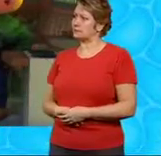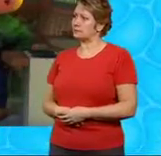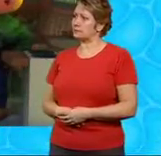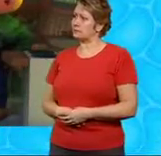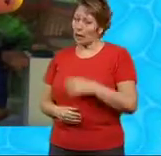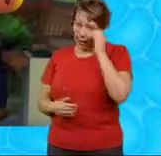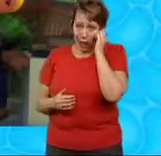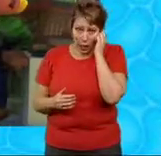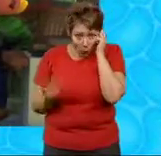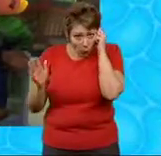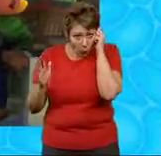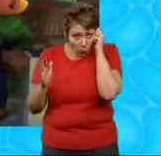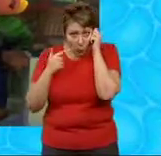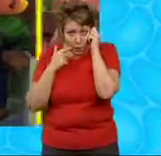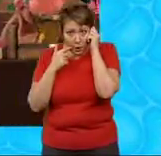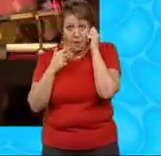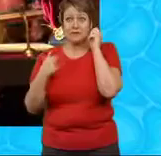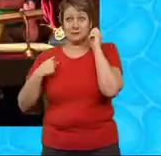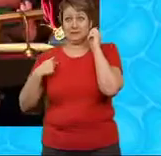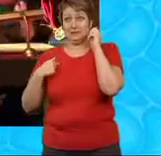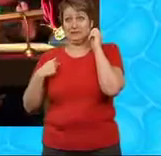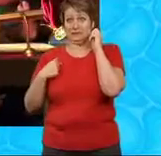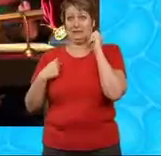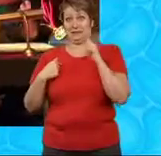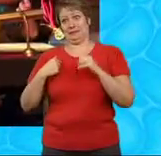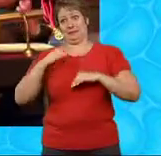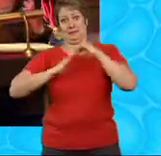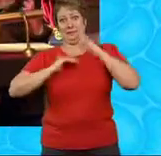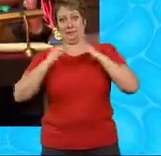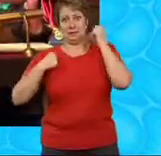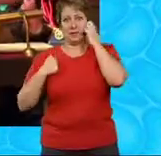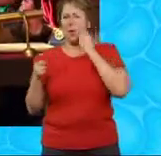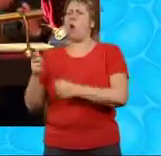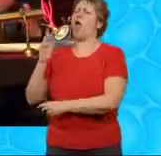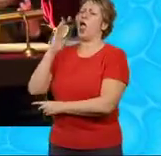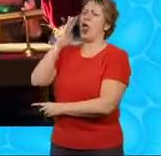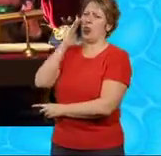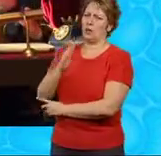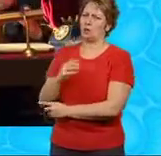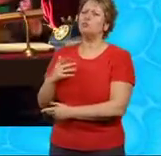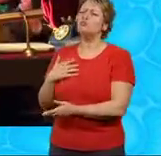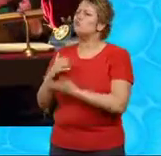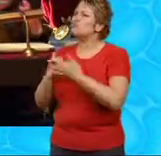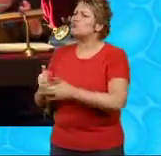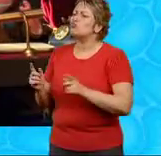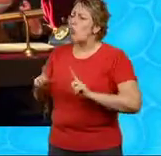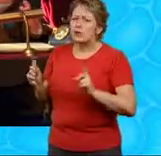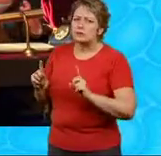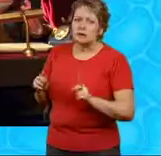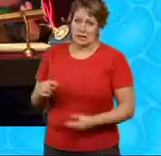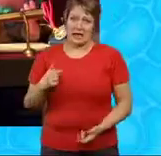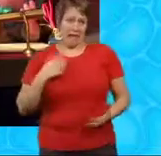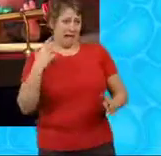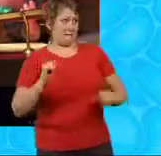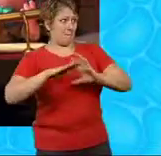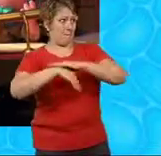Hello, Mr Battersby, Bob the Builder here Ah, hello, Bob What can I do for you? We've got bats